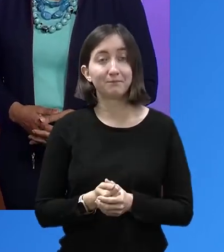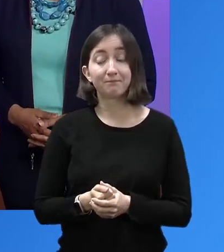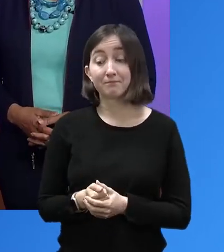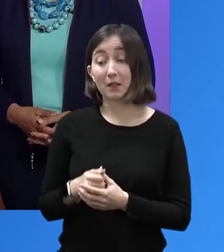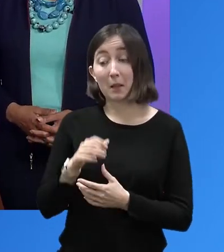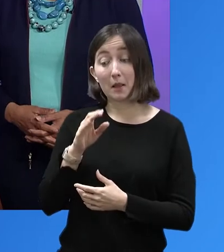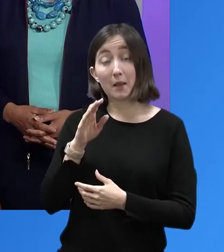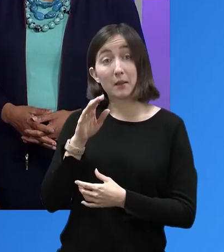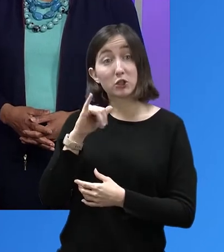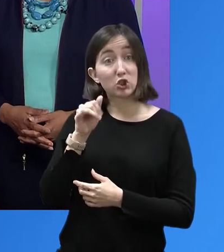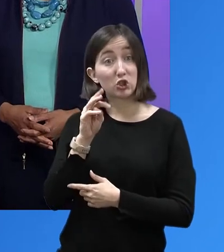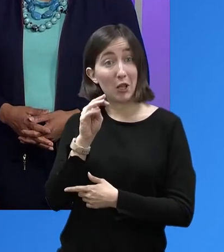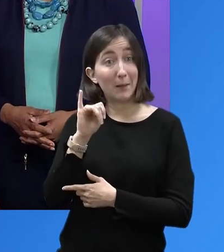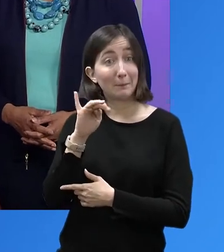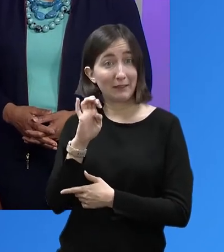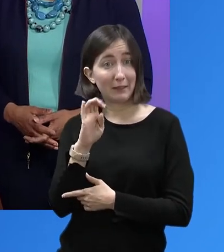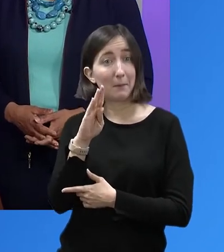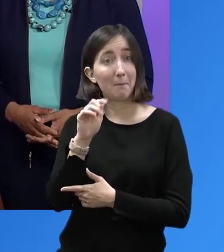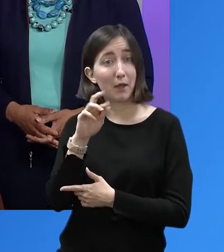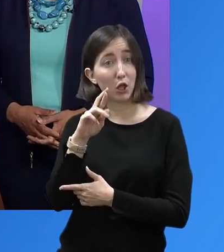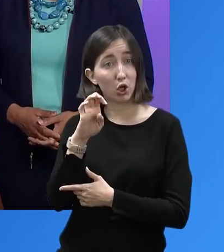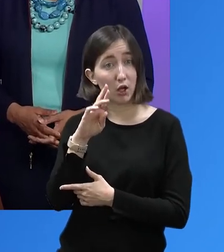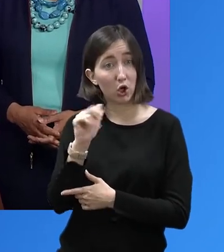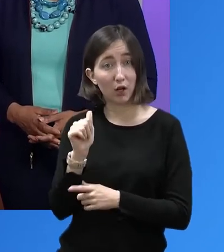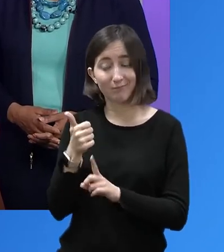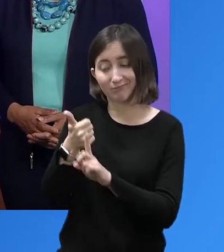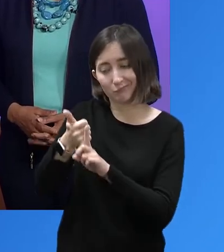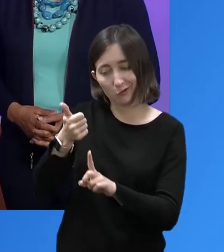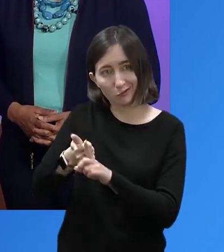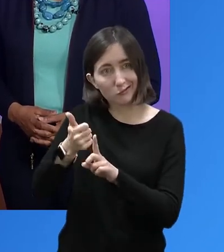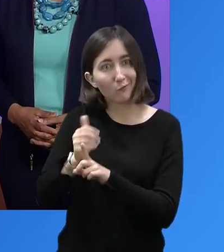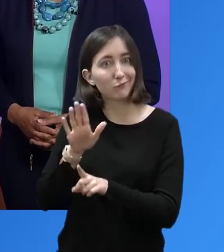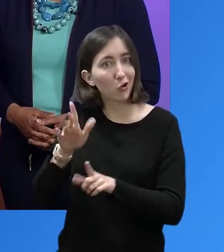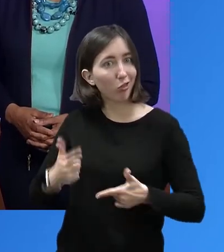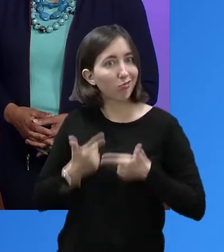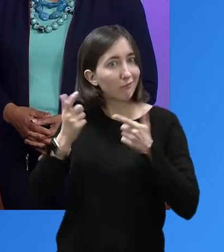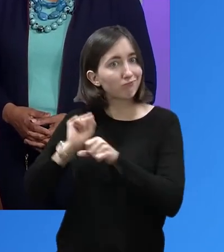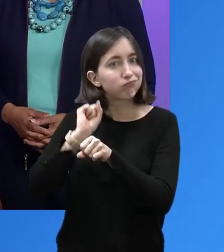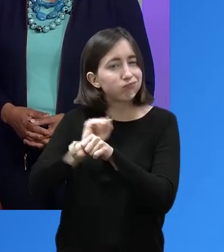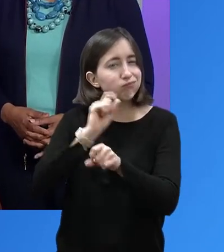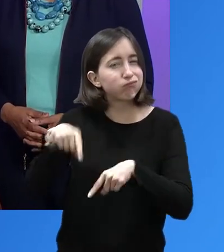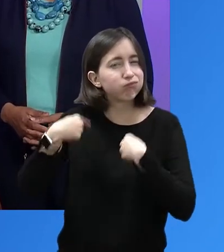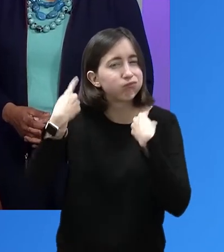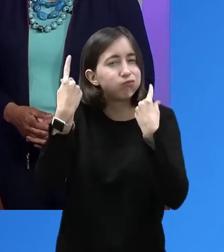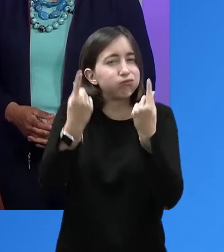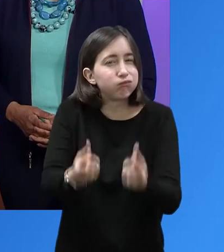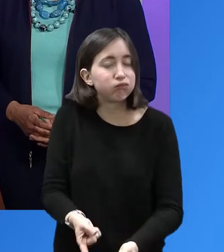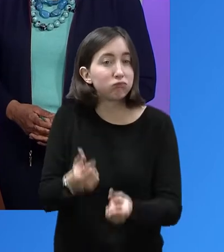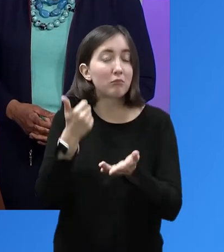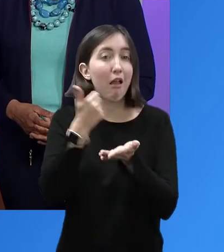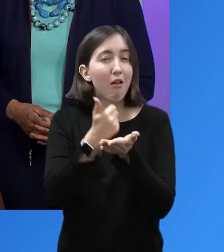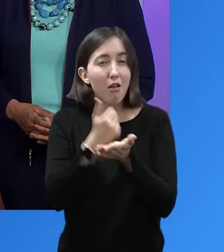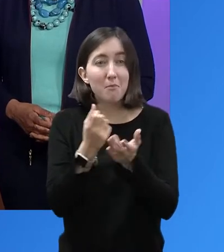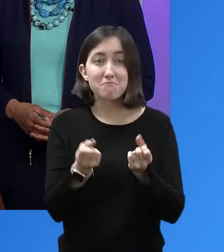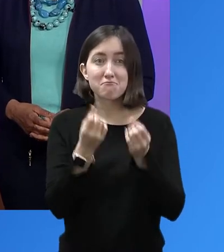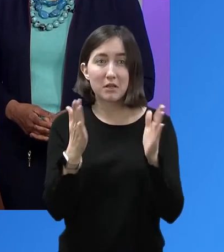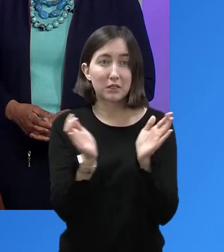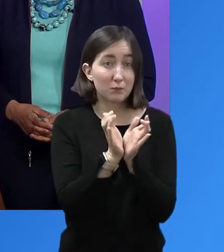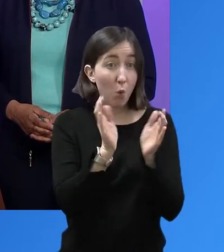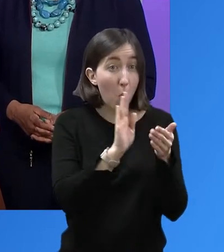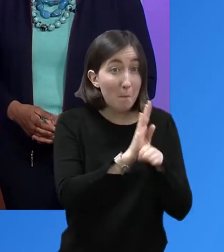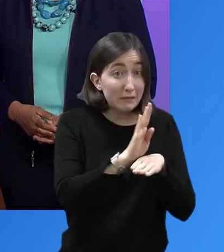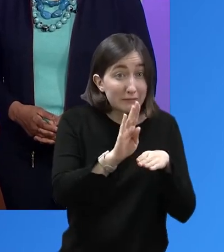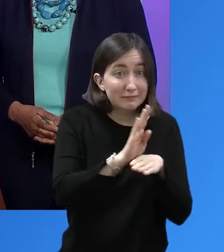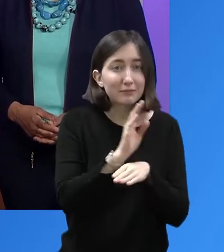life to helping others. She is a change agent in the field of microfinance and helping small businesses reach their full potential.